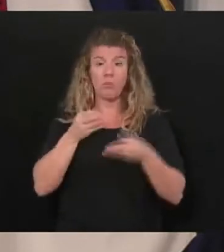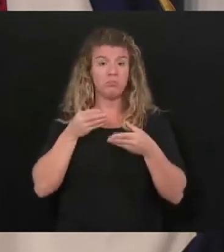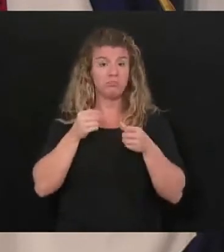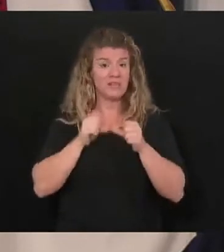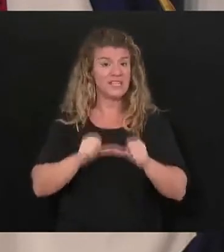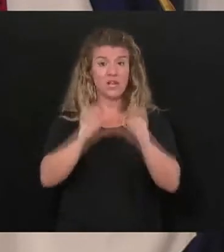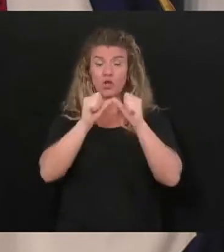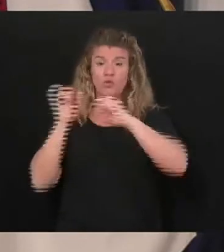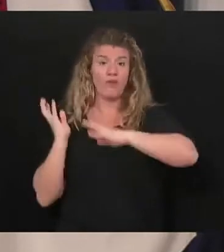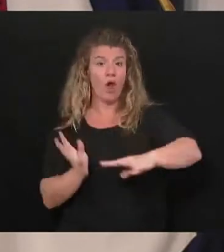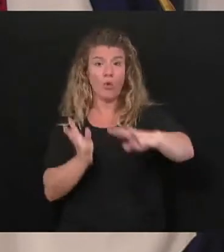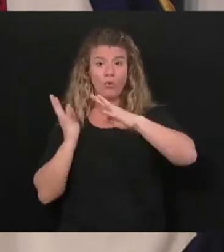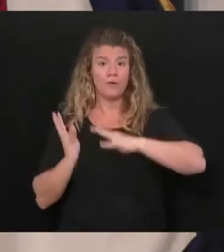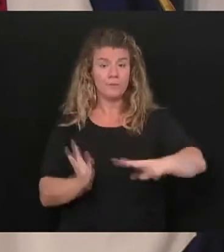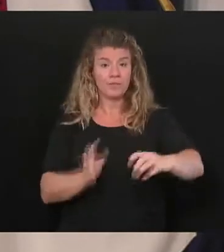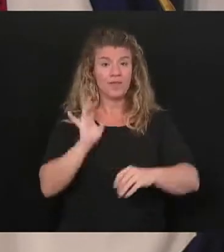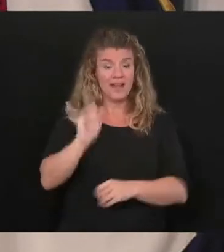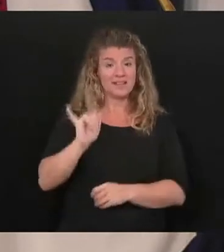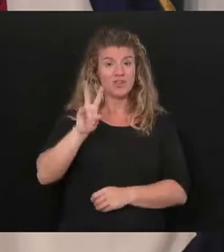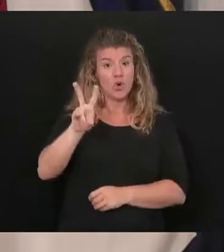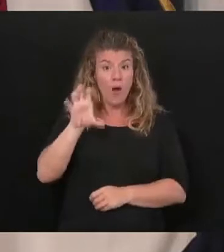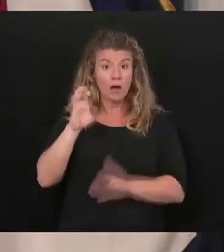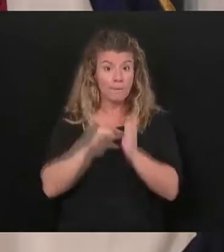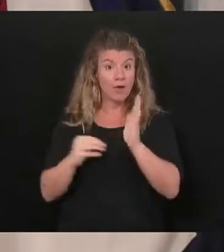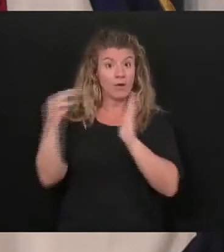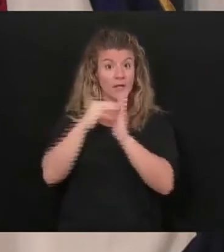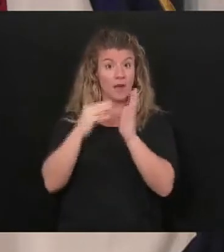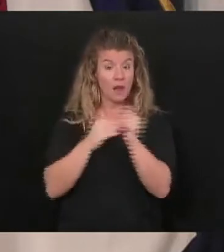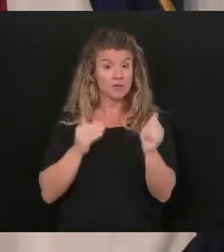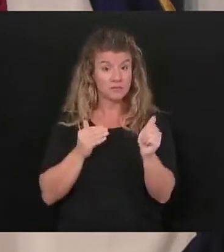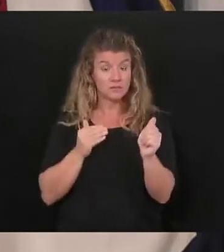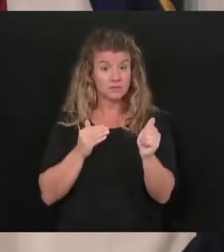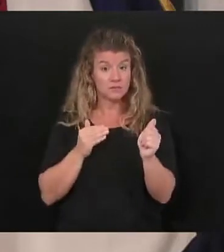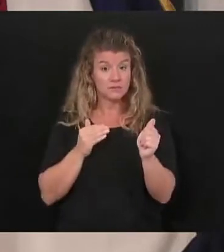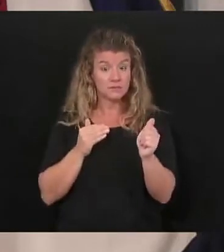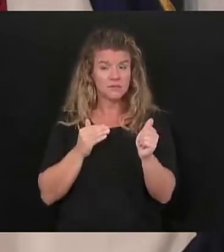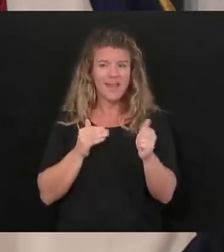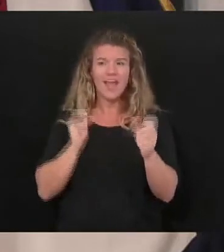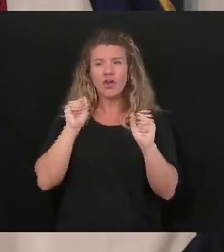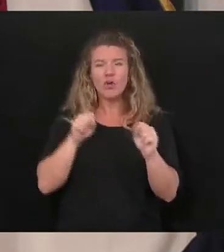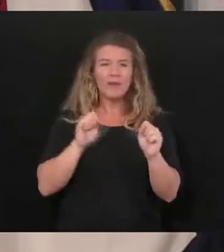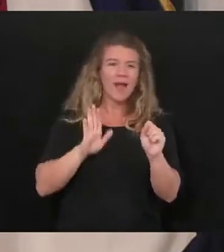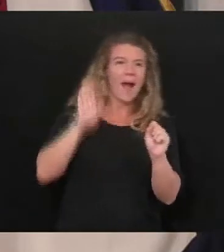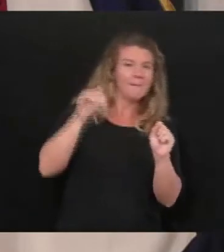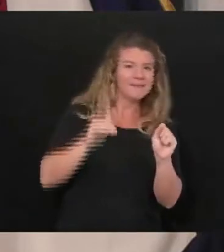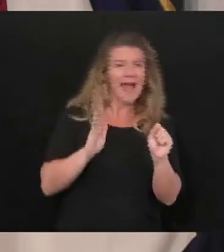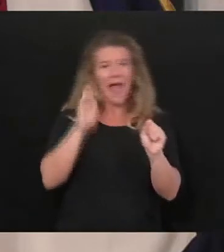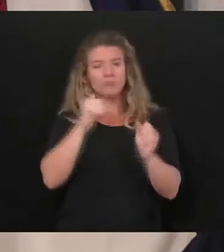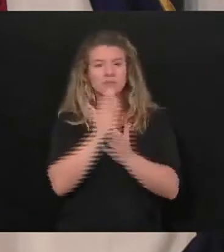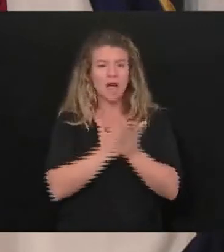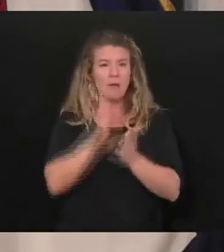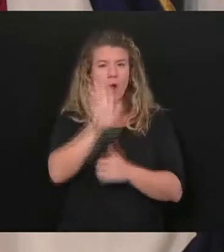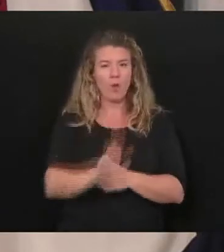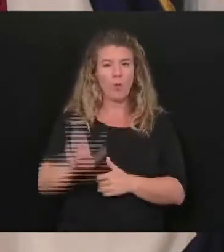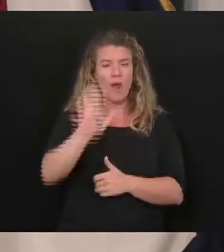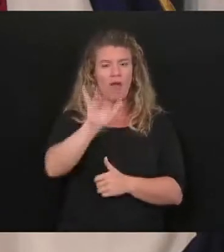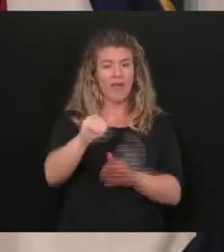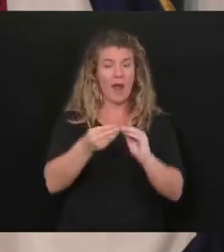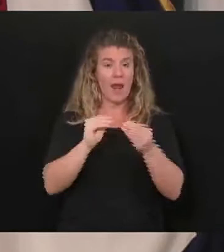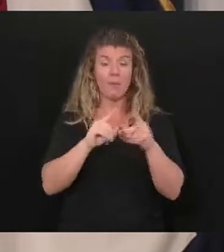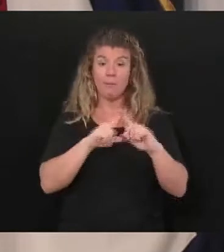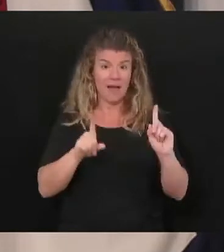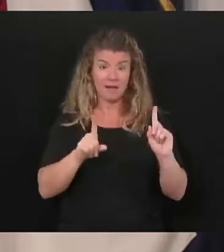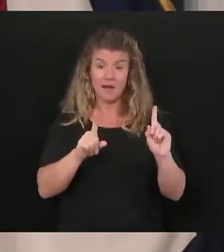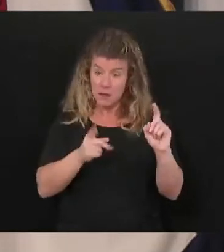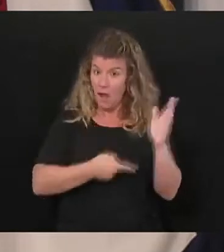cities is $200 million. Now, it'll be plus or minus that number a little bit, but I think that number will be really close.